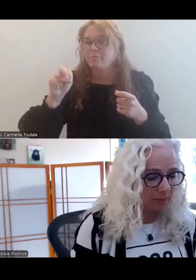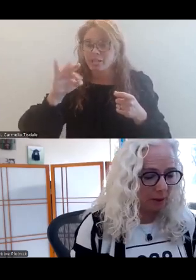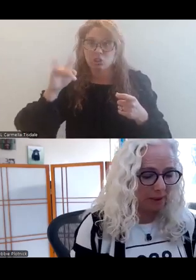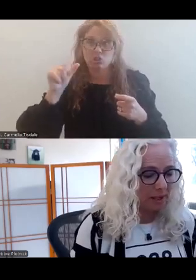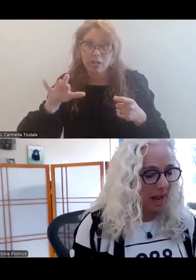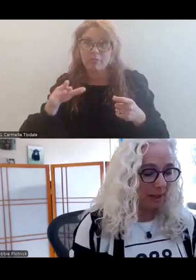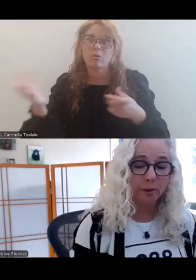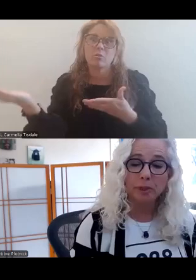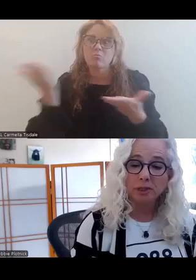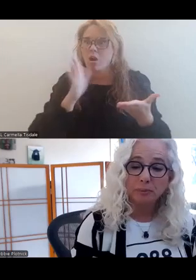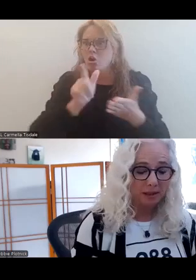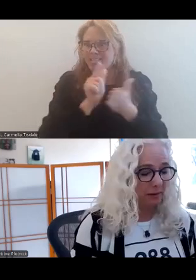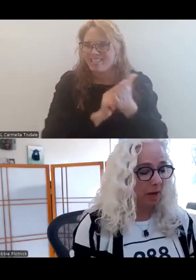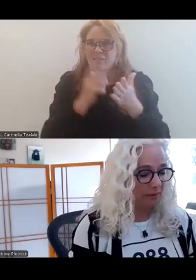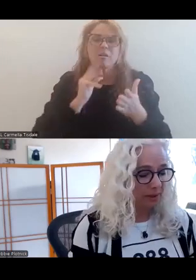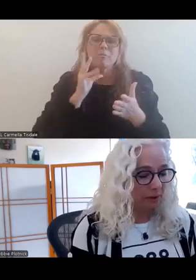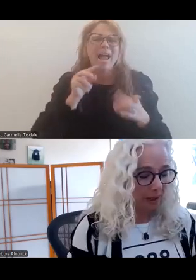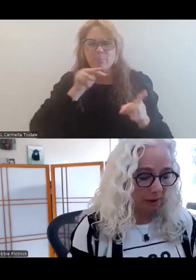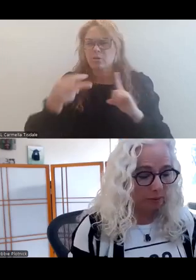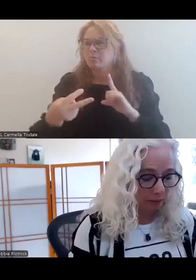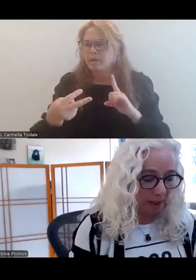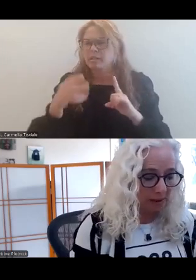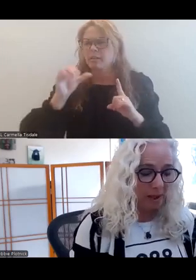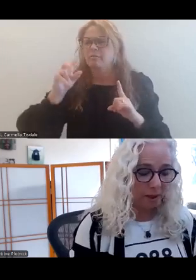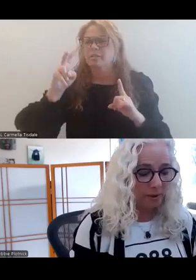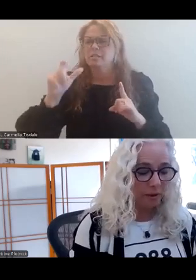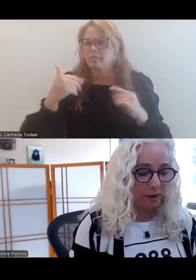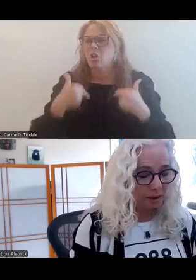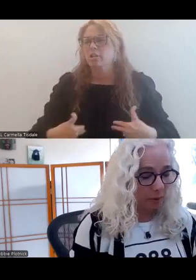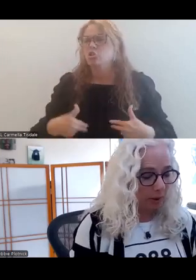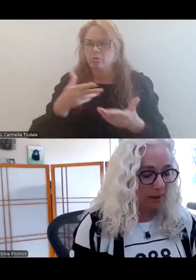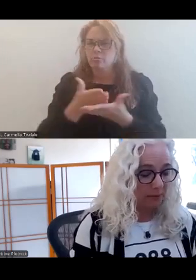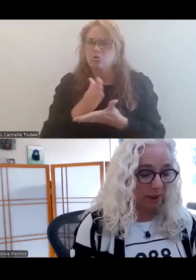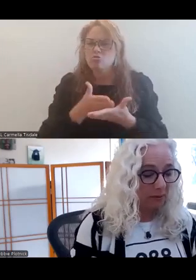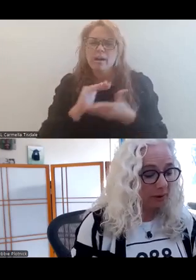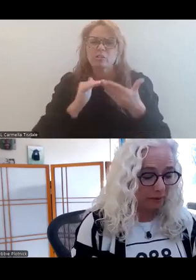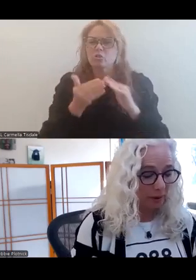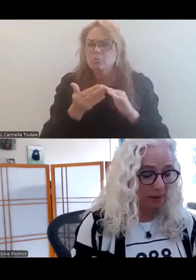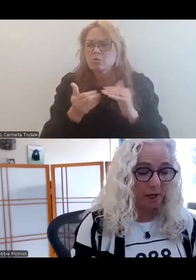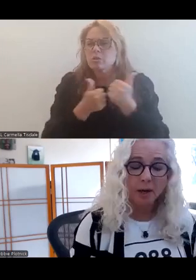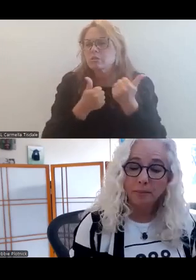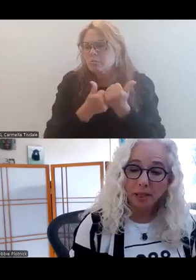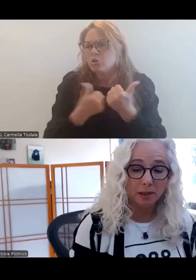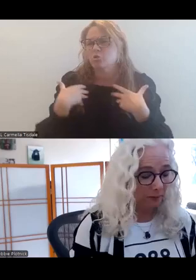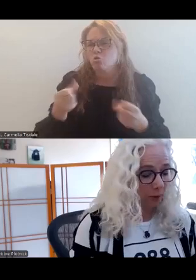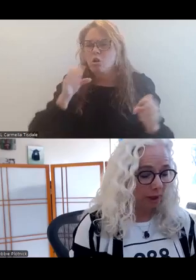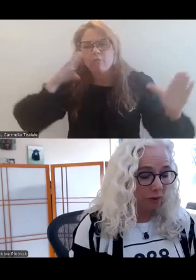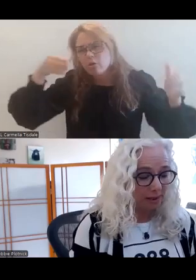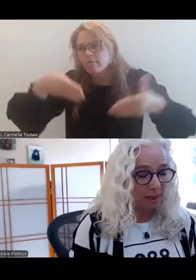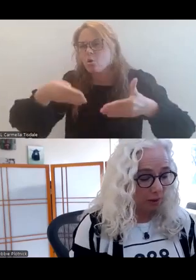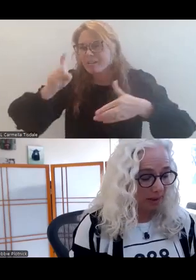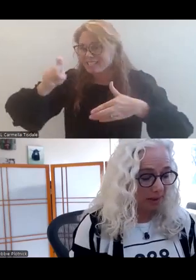legal experience and her perspective of civil and human rights, community supports, and recovery-focused means